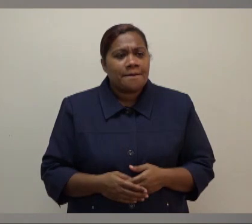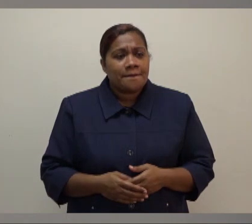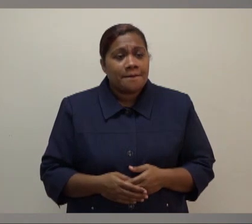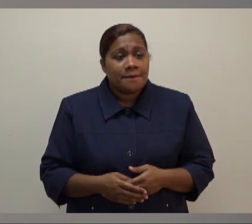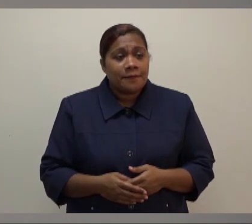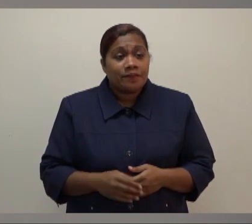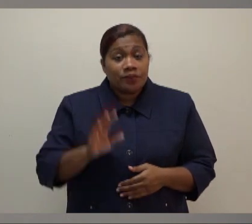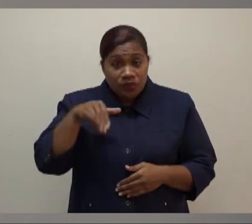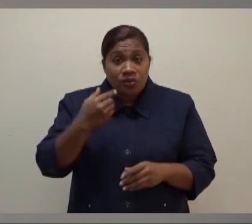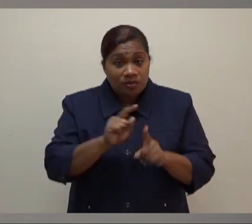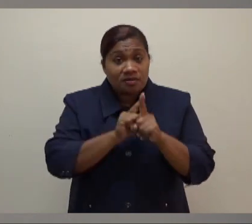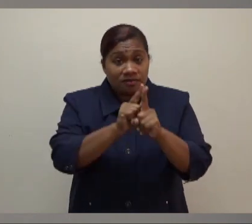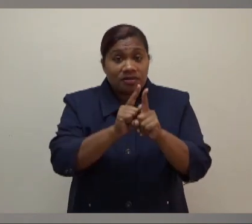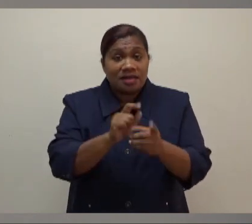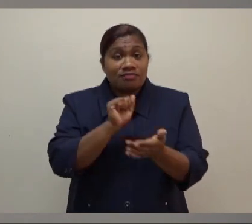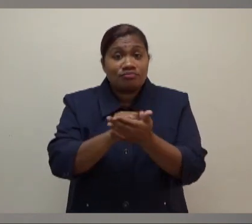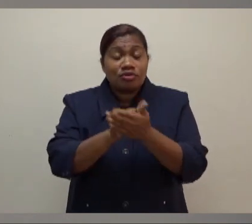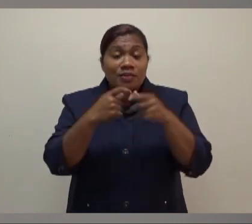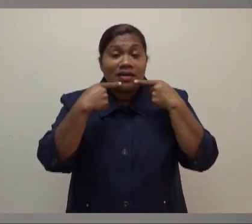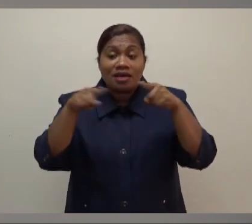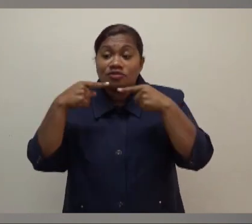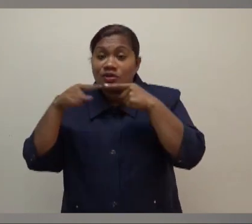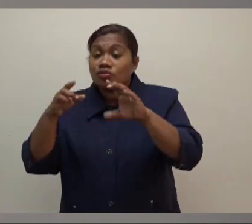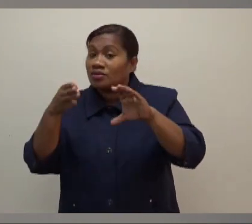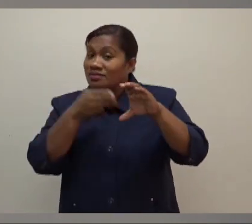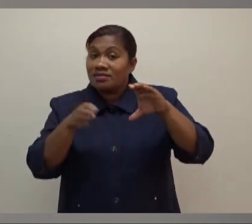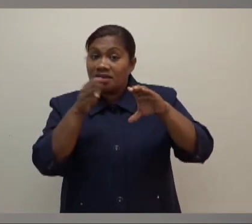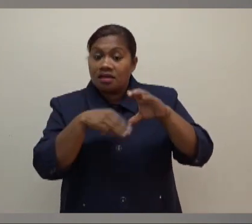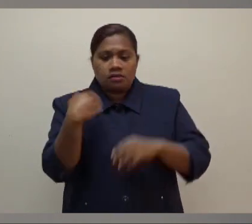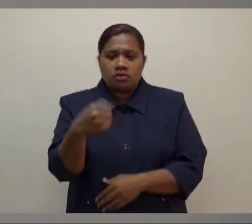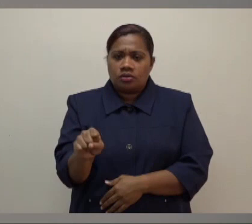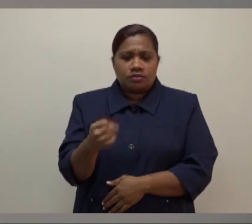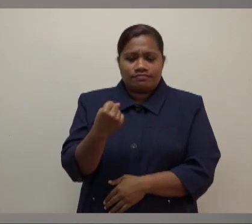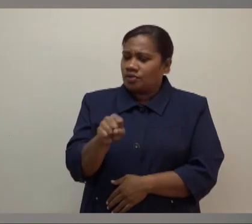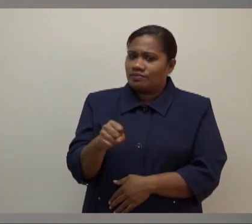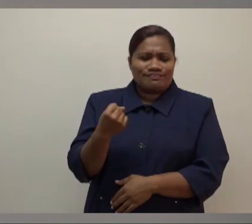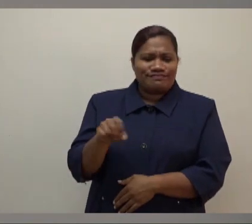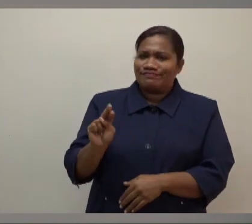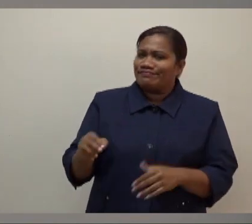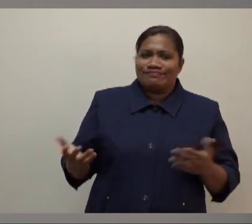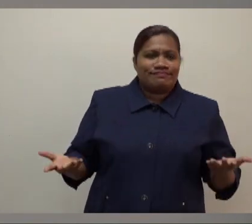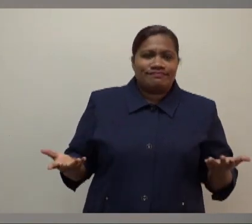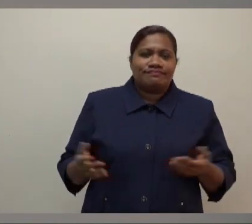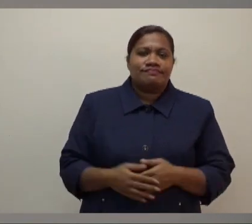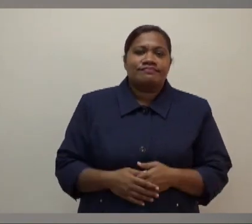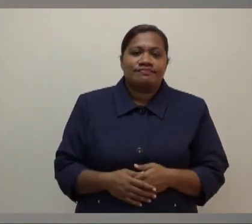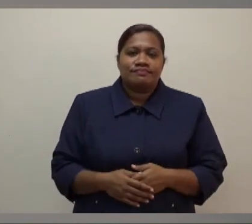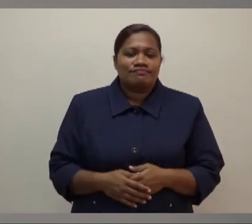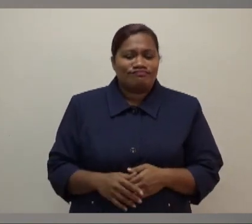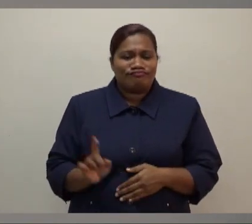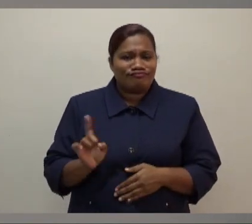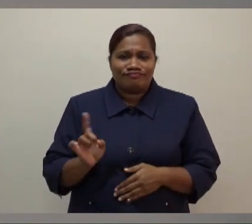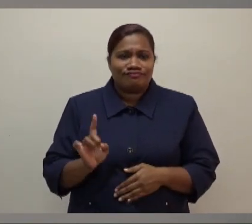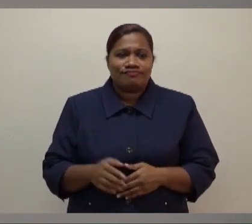Usually you follow it with a formal announcement as well to the media at least. No, not necessarily. That's your conjecture again.